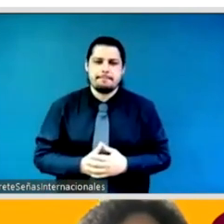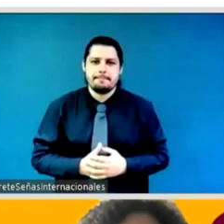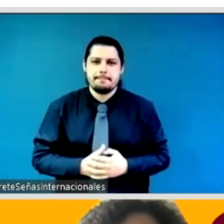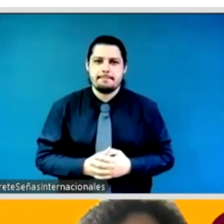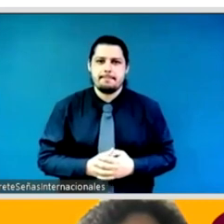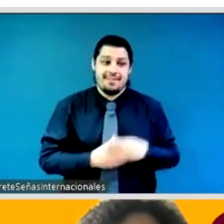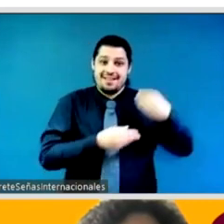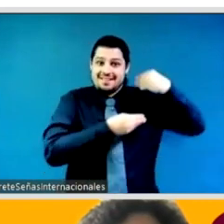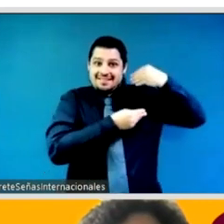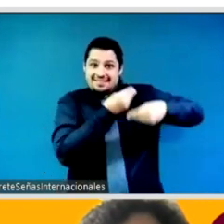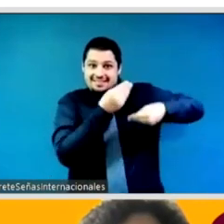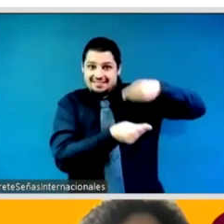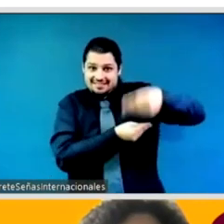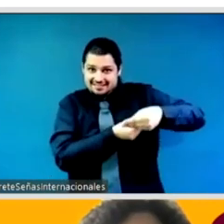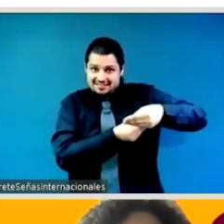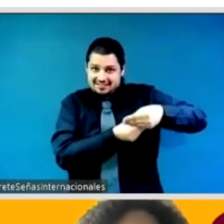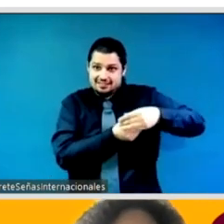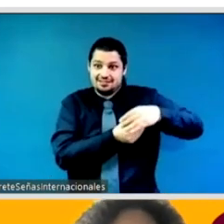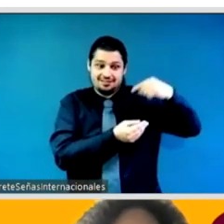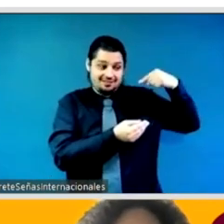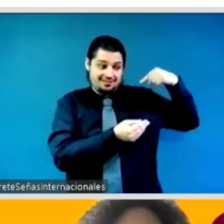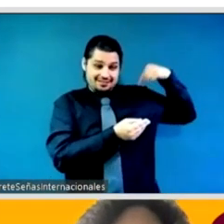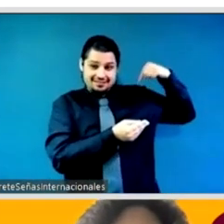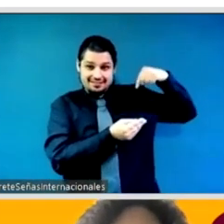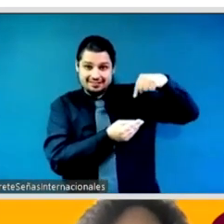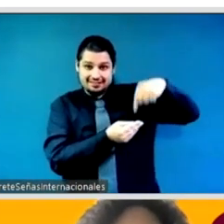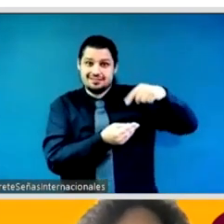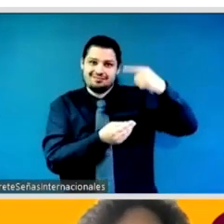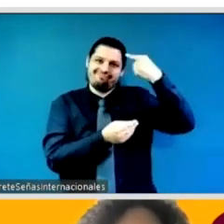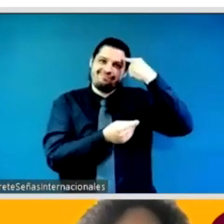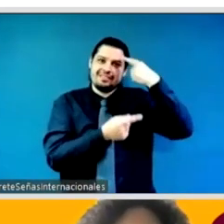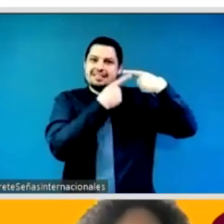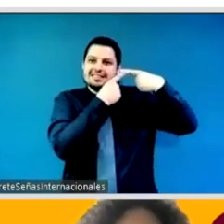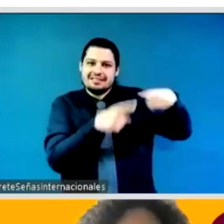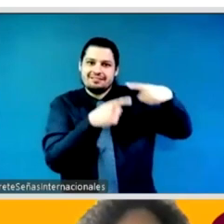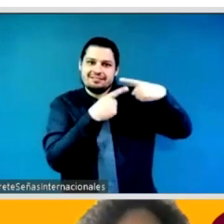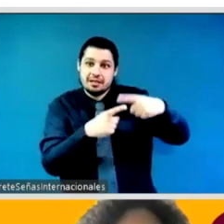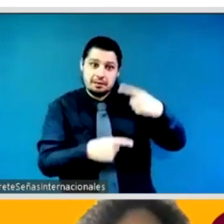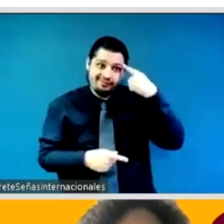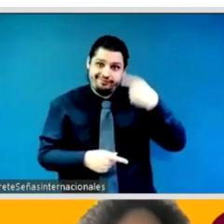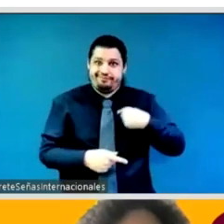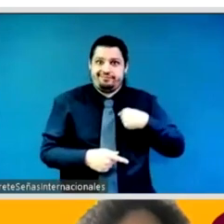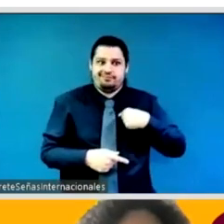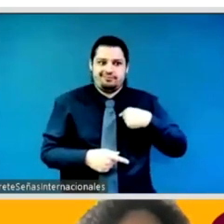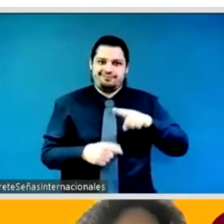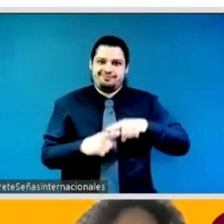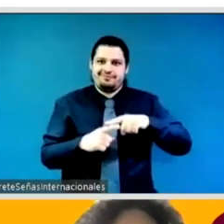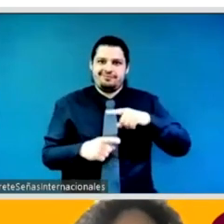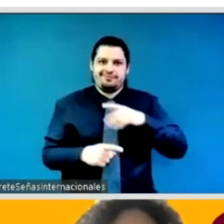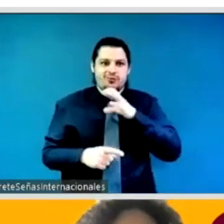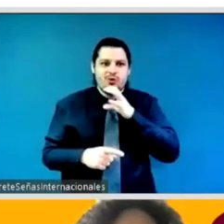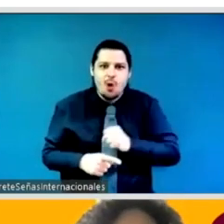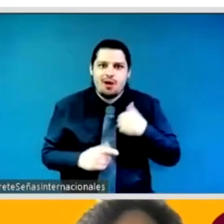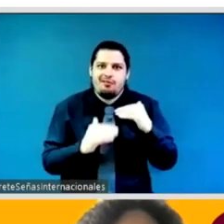passing on you know and what role previous you know the older generation of feminists play definitely that's that is definitely the key i think